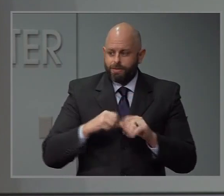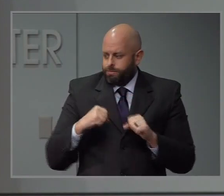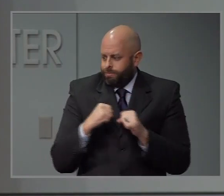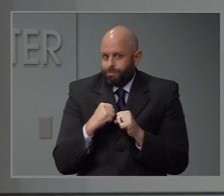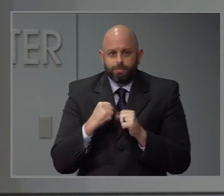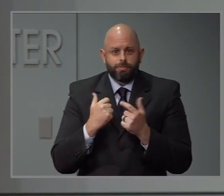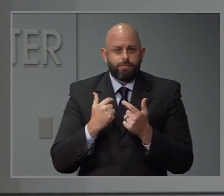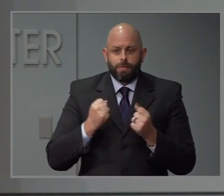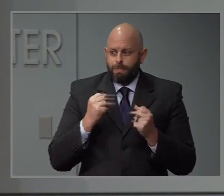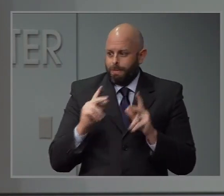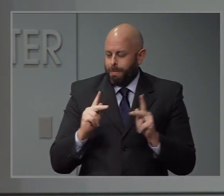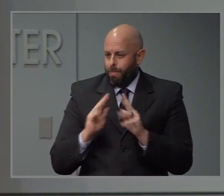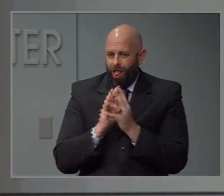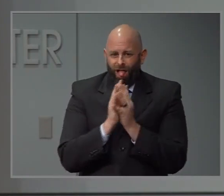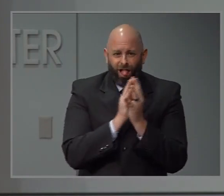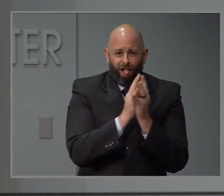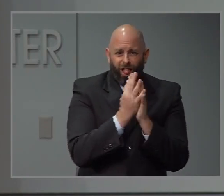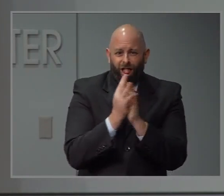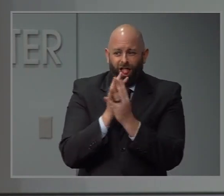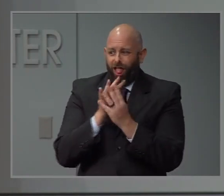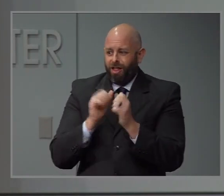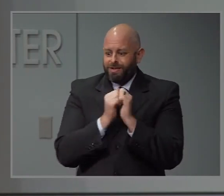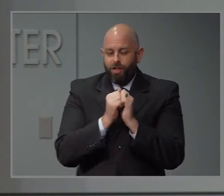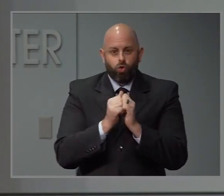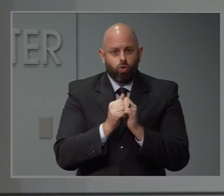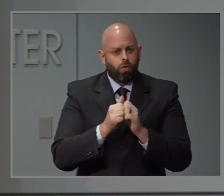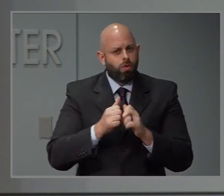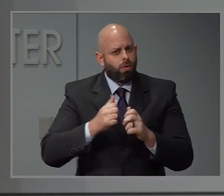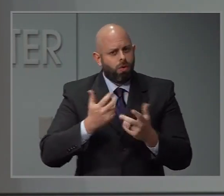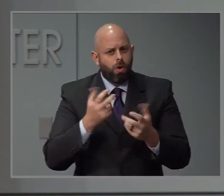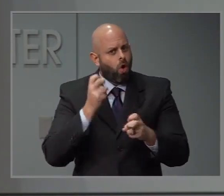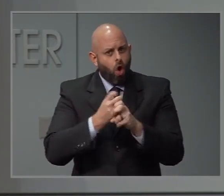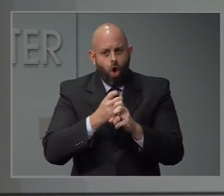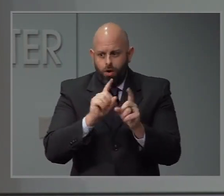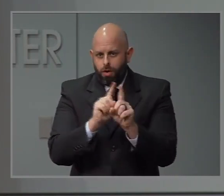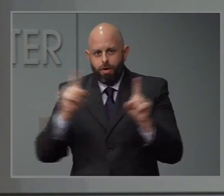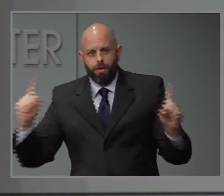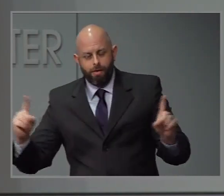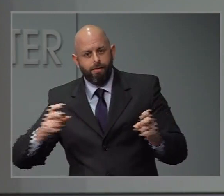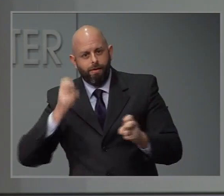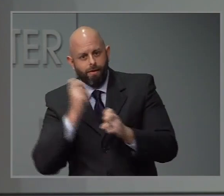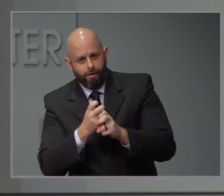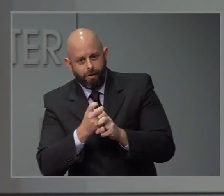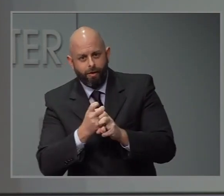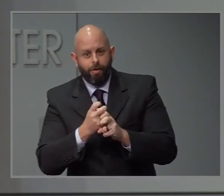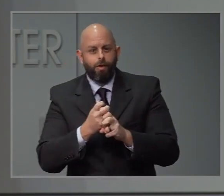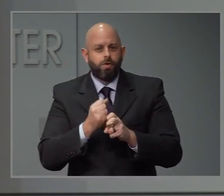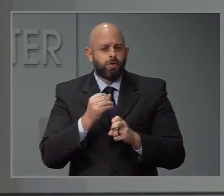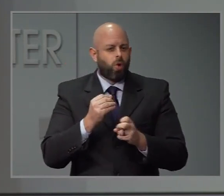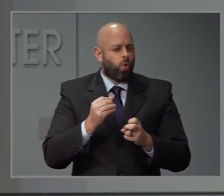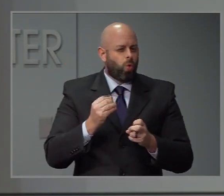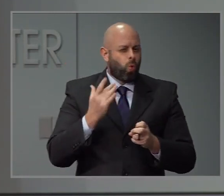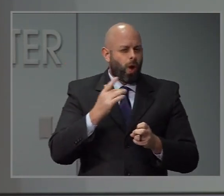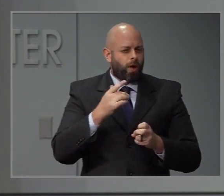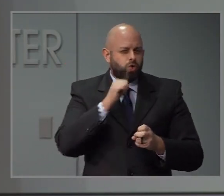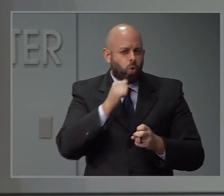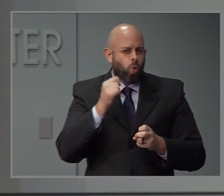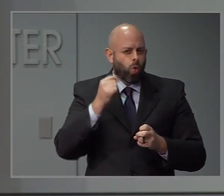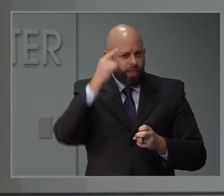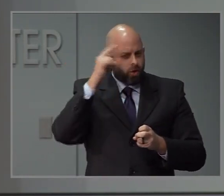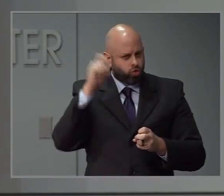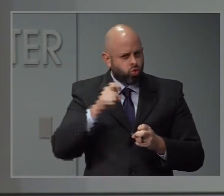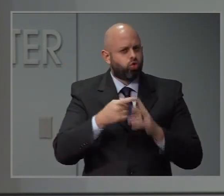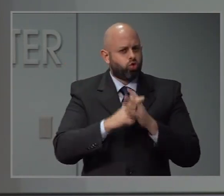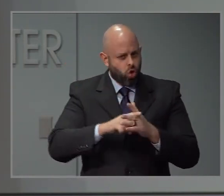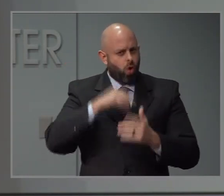you know, not going in and doing sample testing, so to speak, is a good idea. Right. Thanks, Dan,